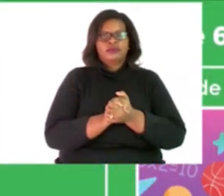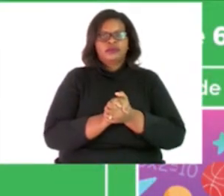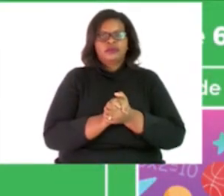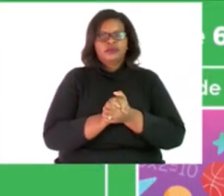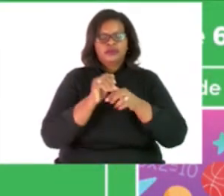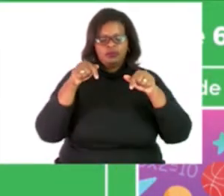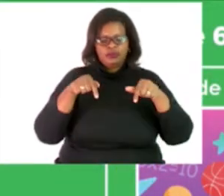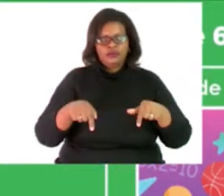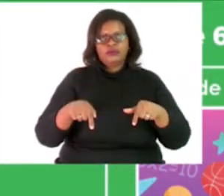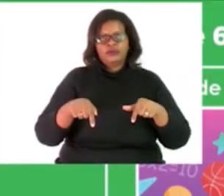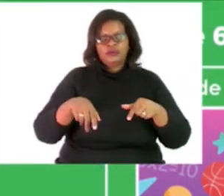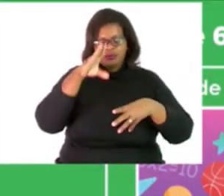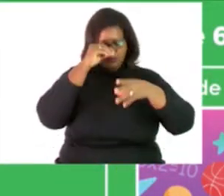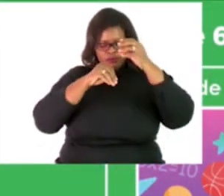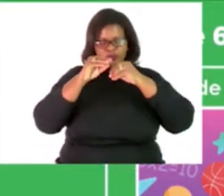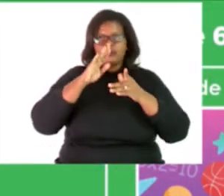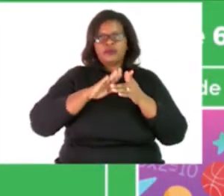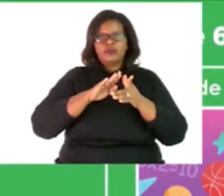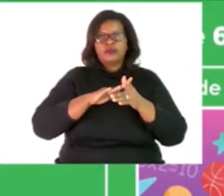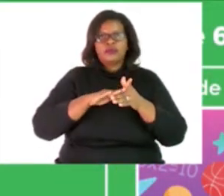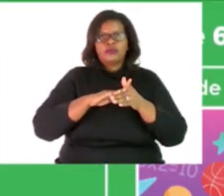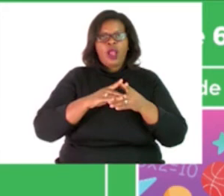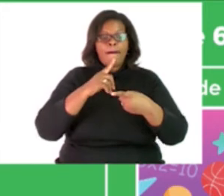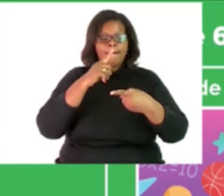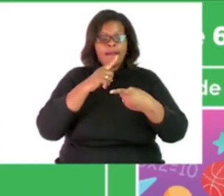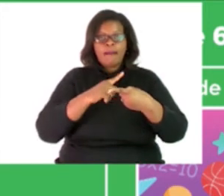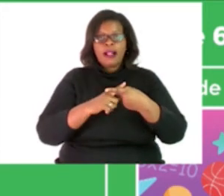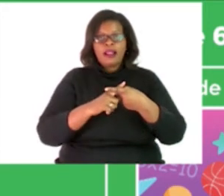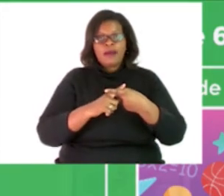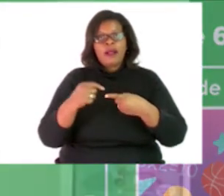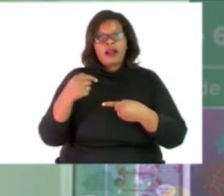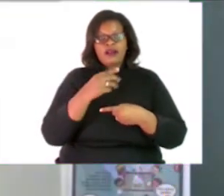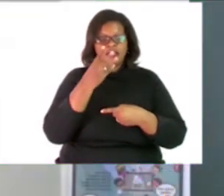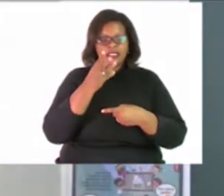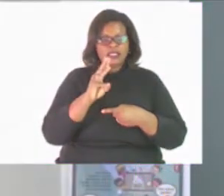Our lesson for today will be on multiples as grade 6 mathematics.